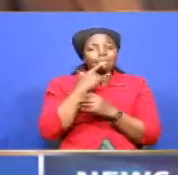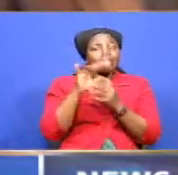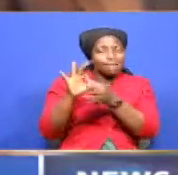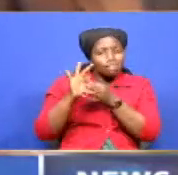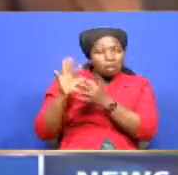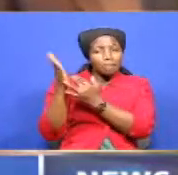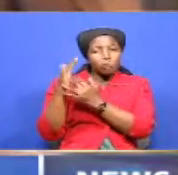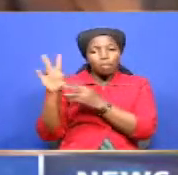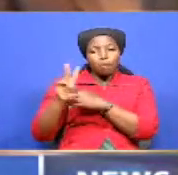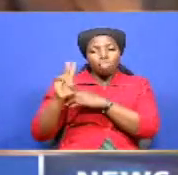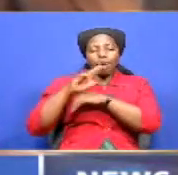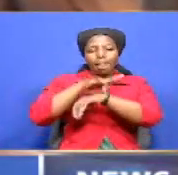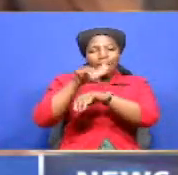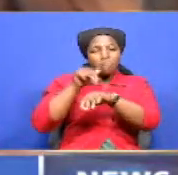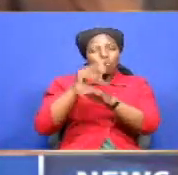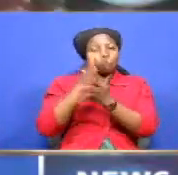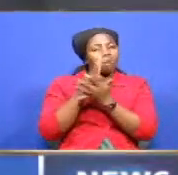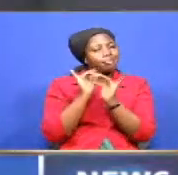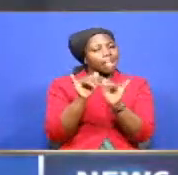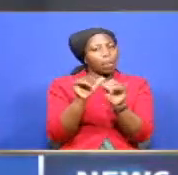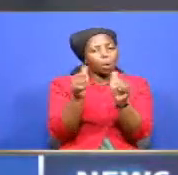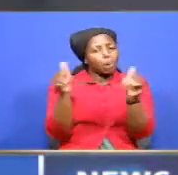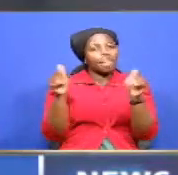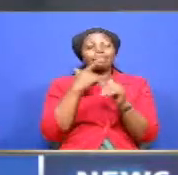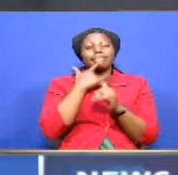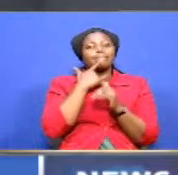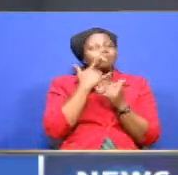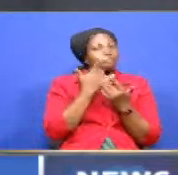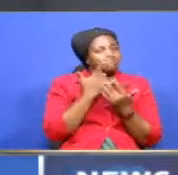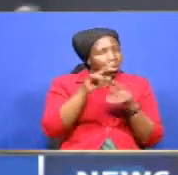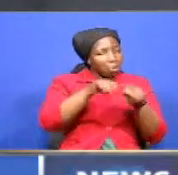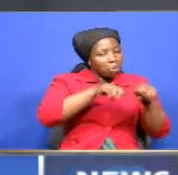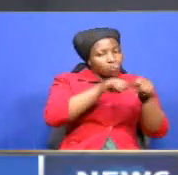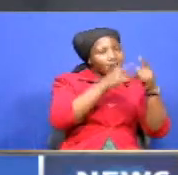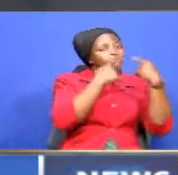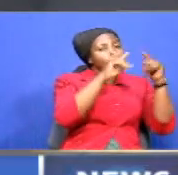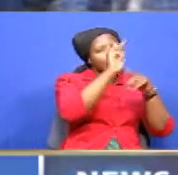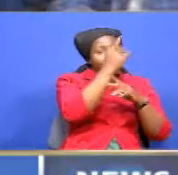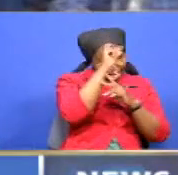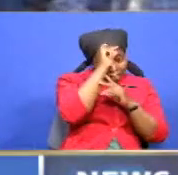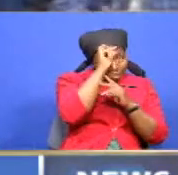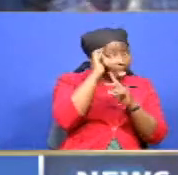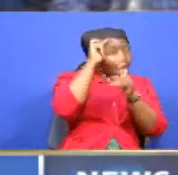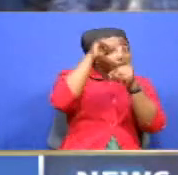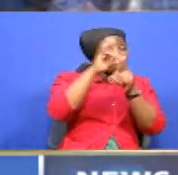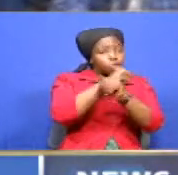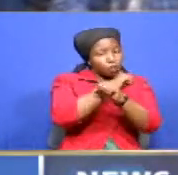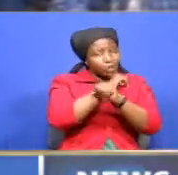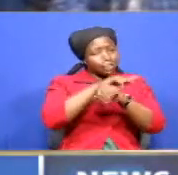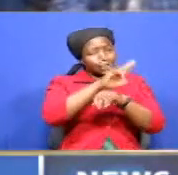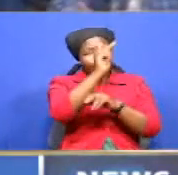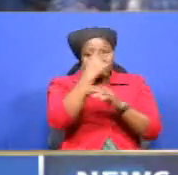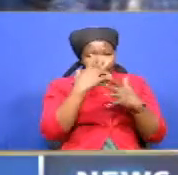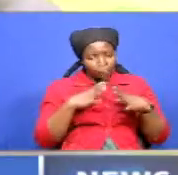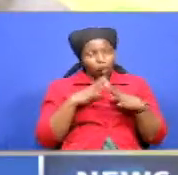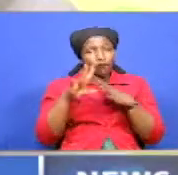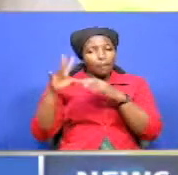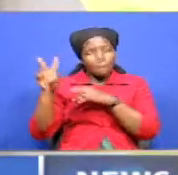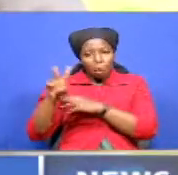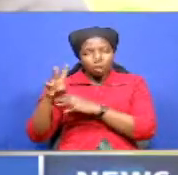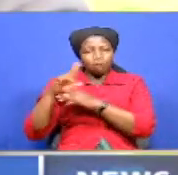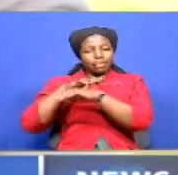nations remain cordial, saying the measures announced by the Kenyan government were meant to cushion nationals of the two neighboring